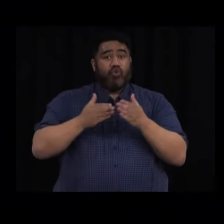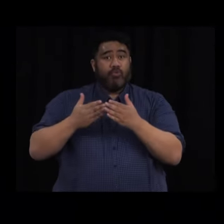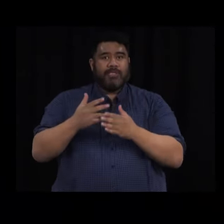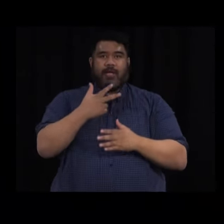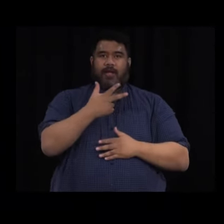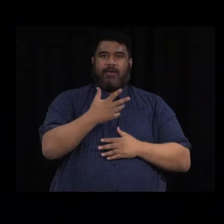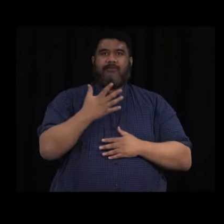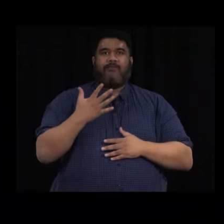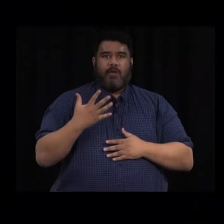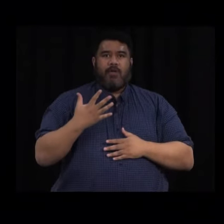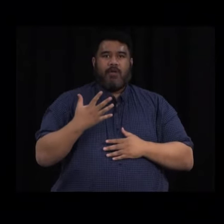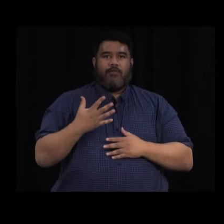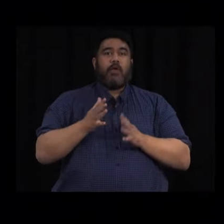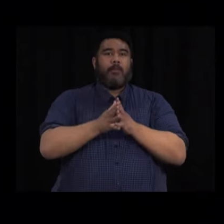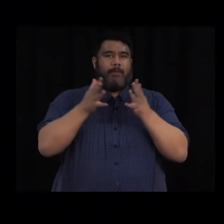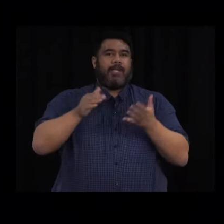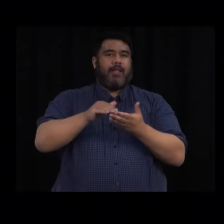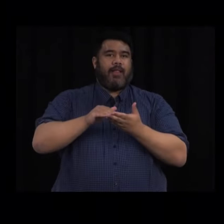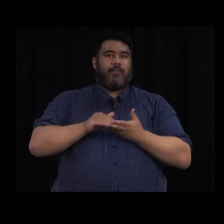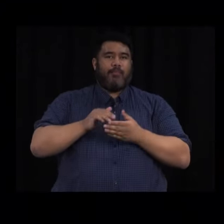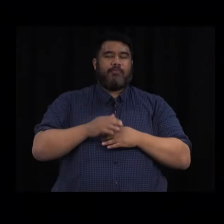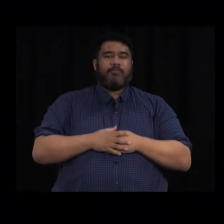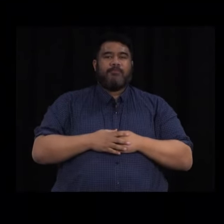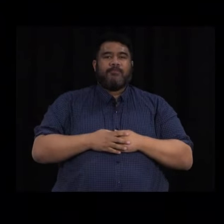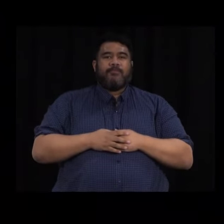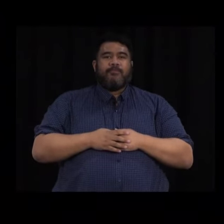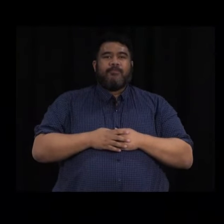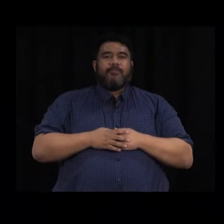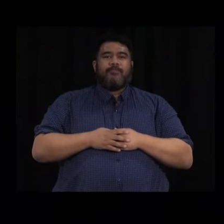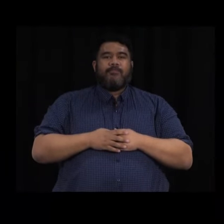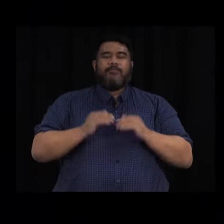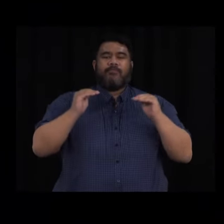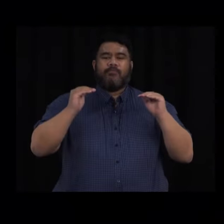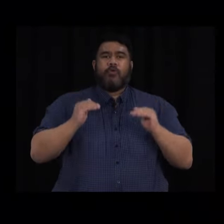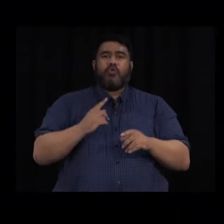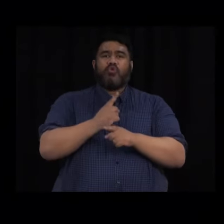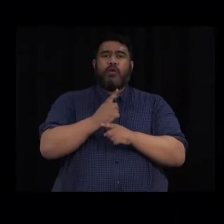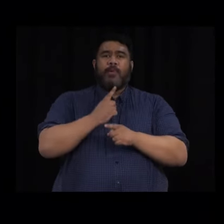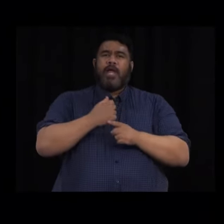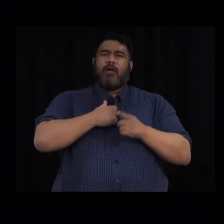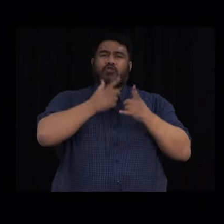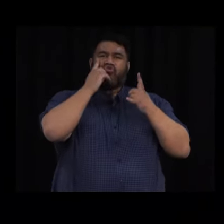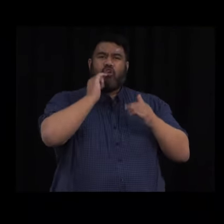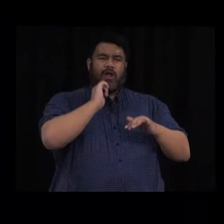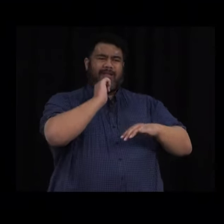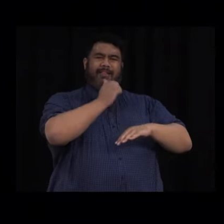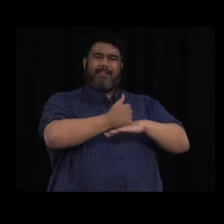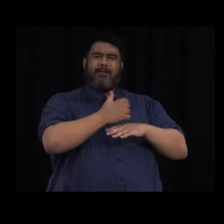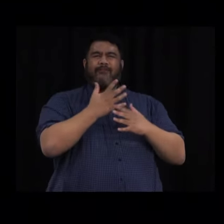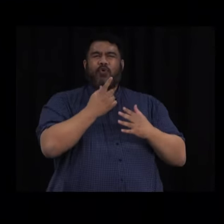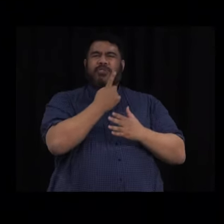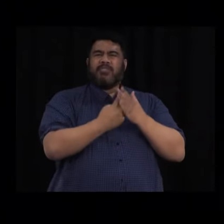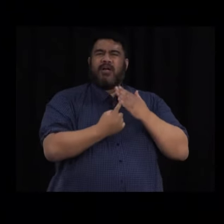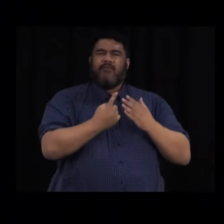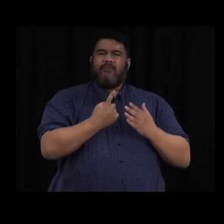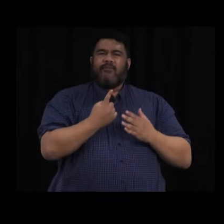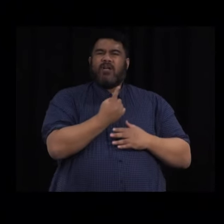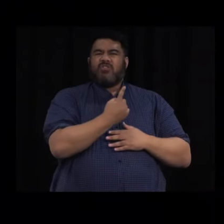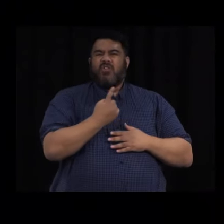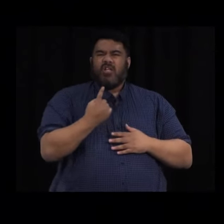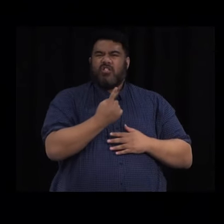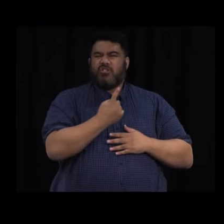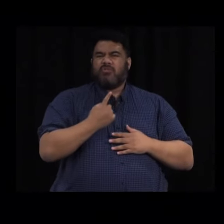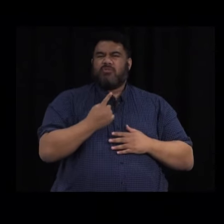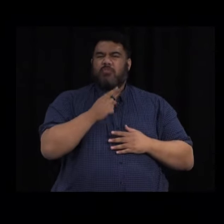to our MIQ network. Moving finally to the self-isolation pilot, expressions of interest for the self